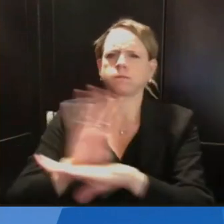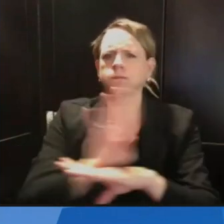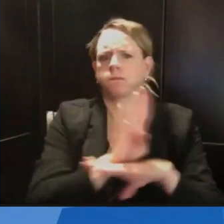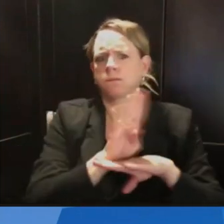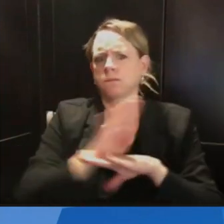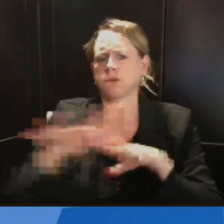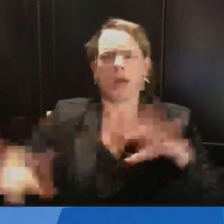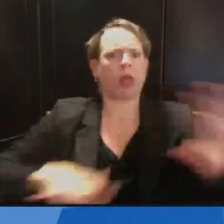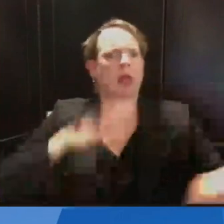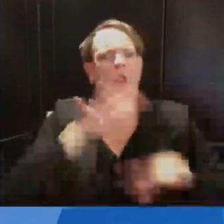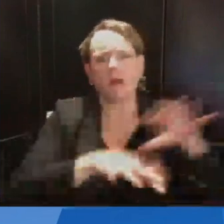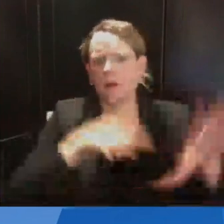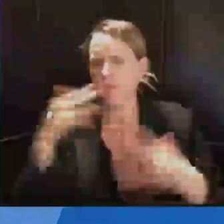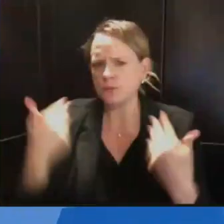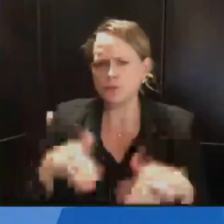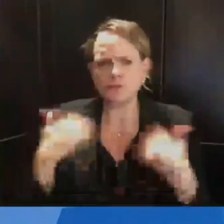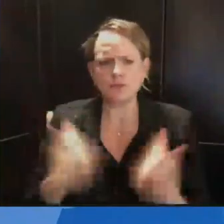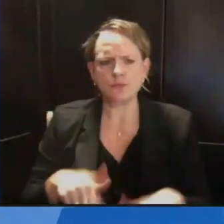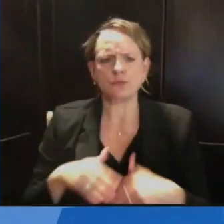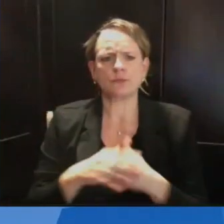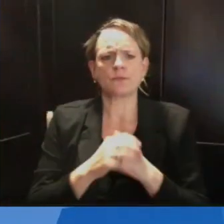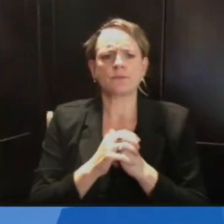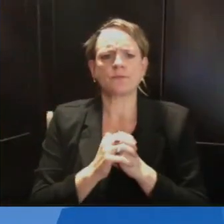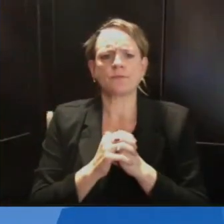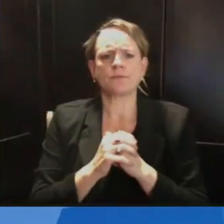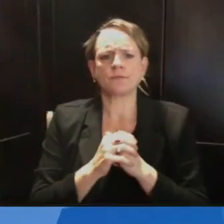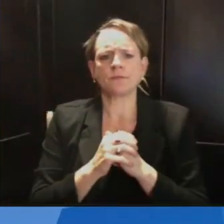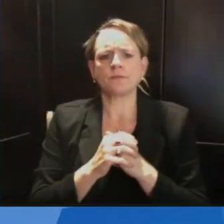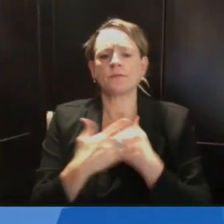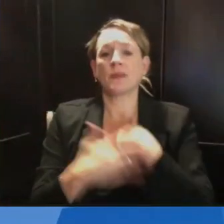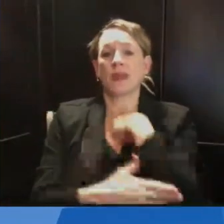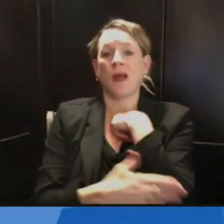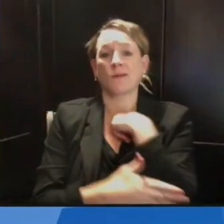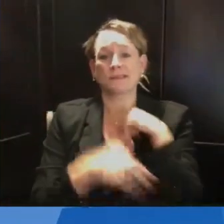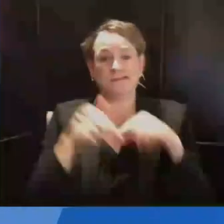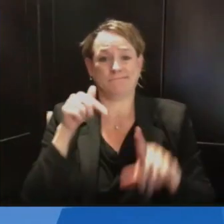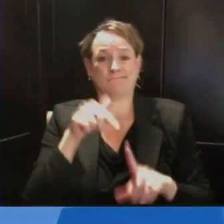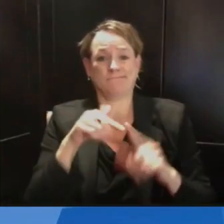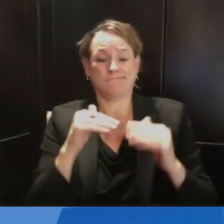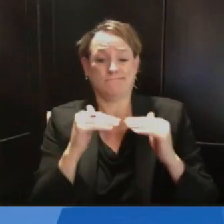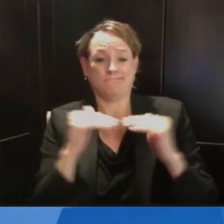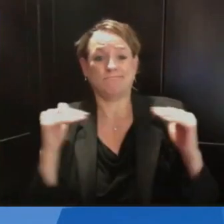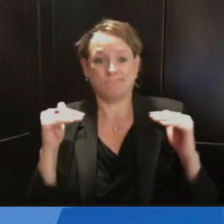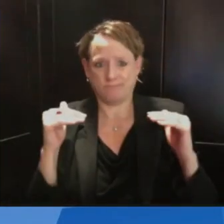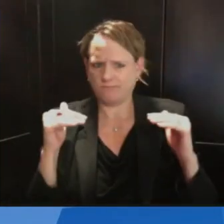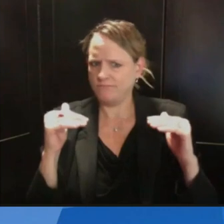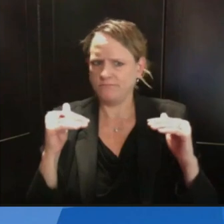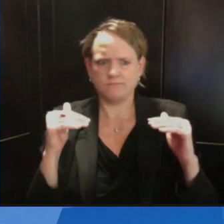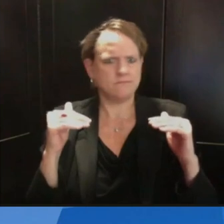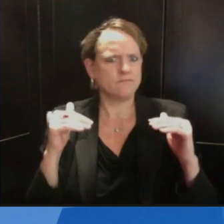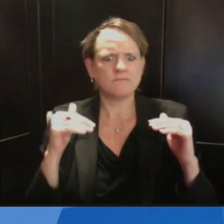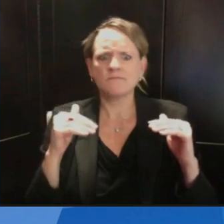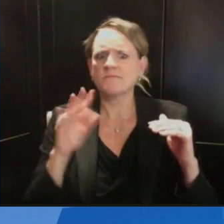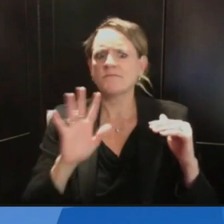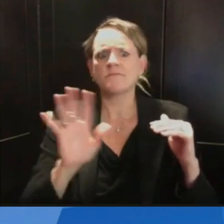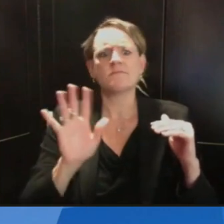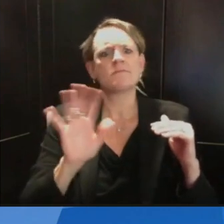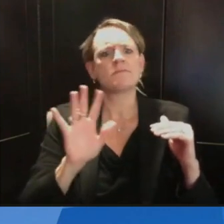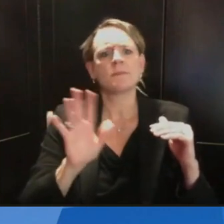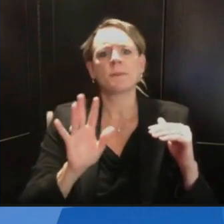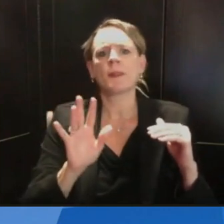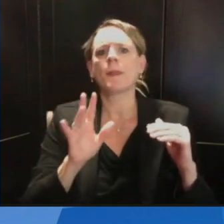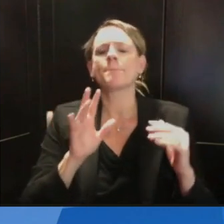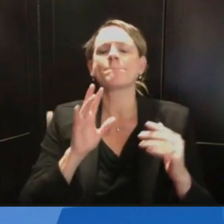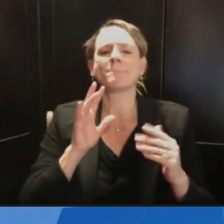They are currently at the county level pushing for not to get a test unless you have symptoms, which is obviously a bit different than